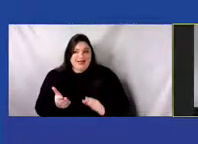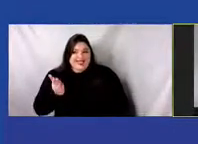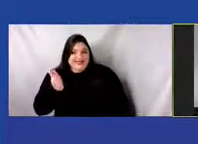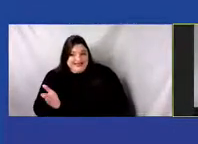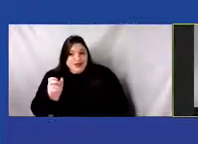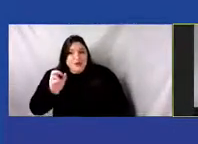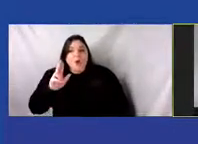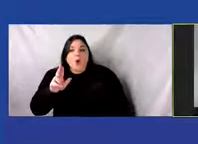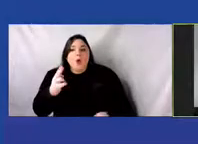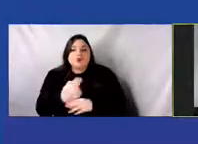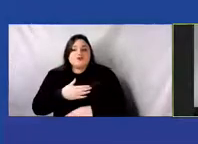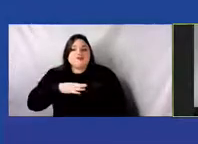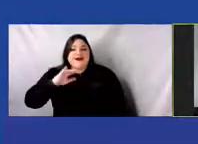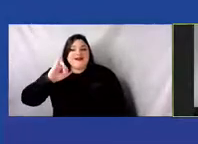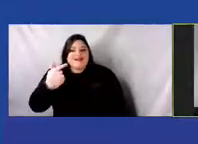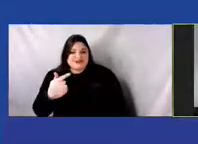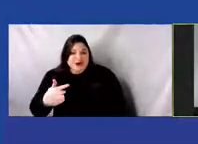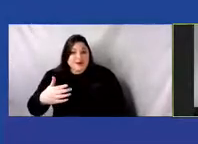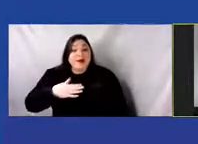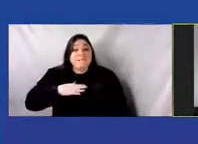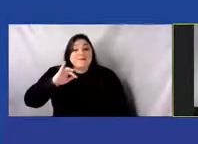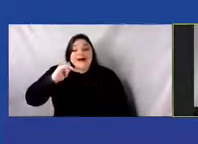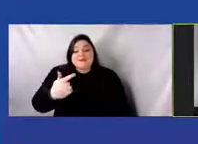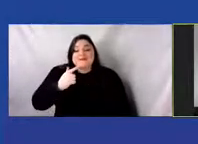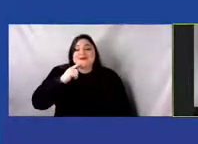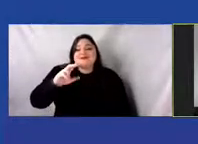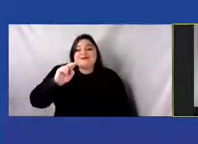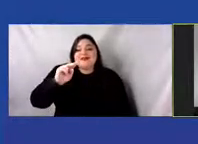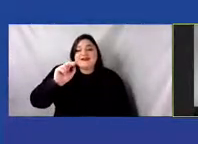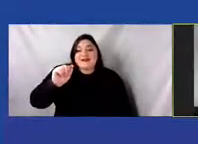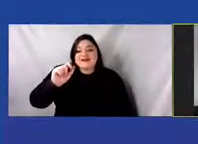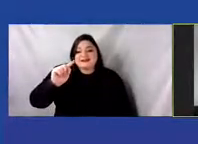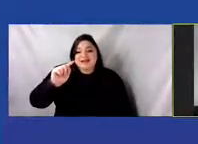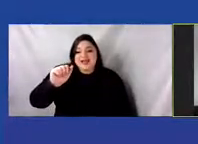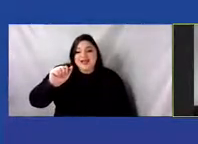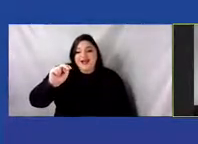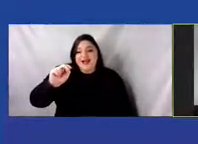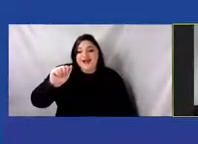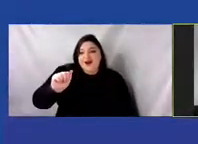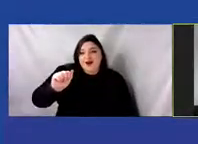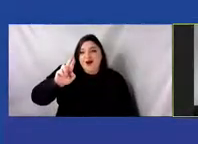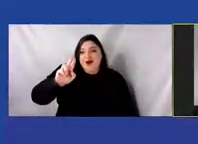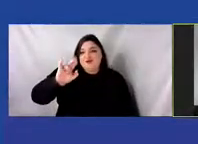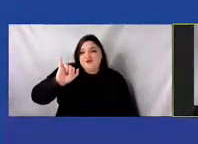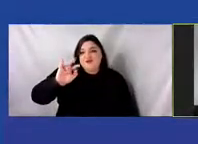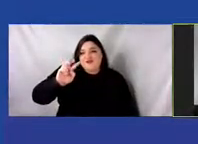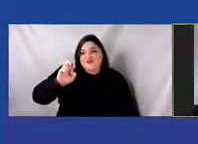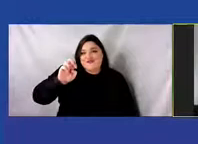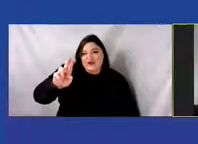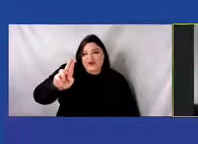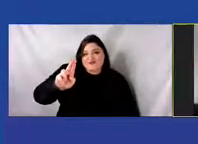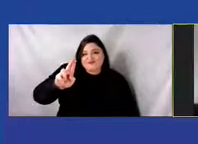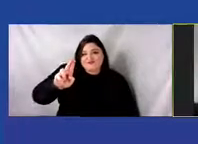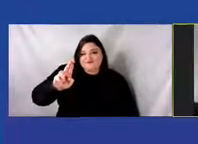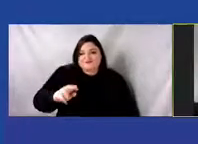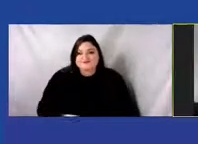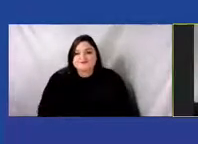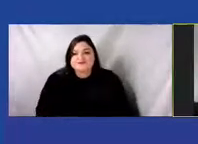Instagram. My Instagram is NatanaRiver, N-A-T-A-N-E-H-R-I-V-E-R.